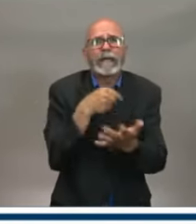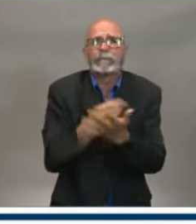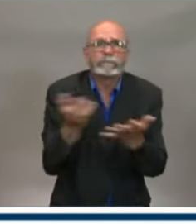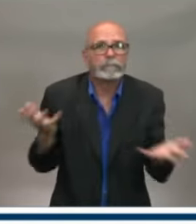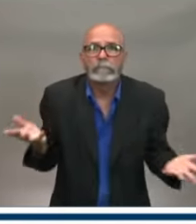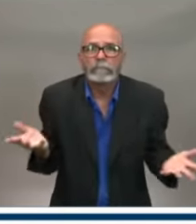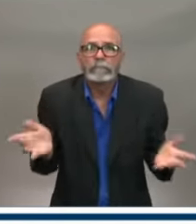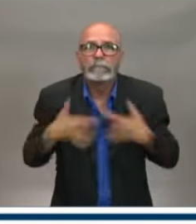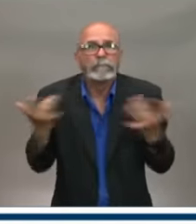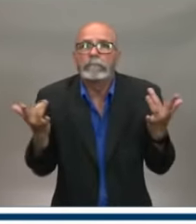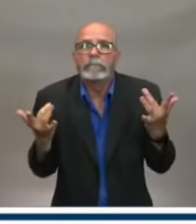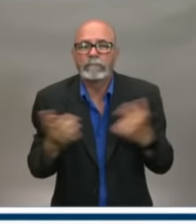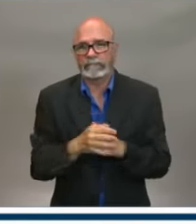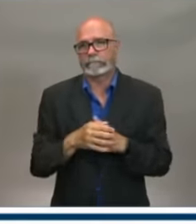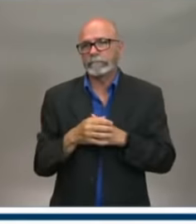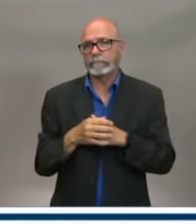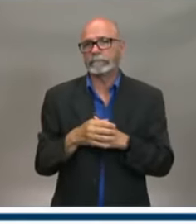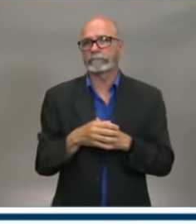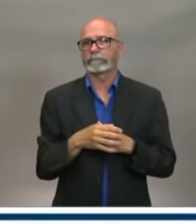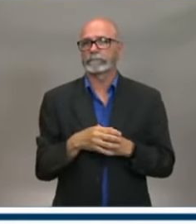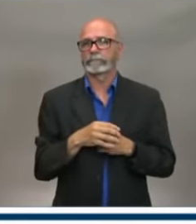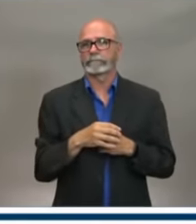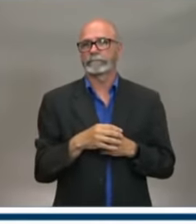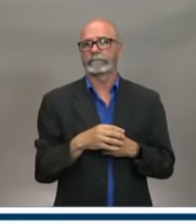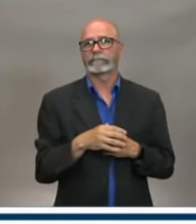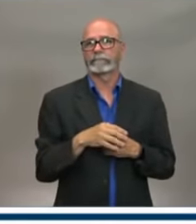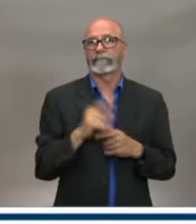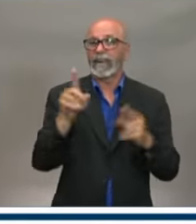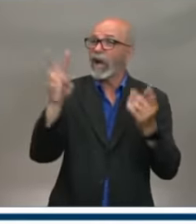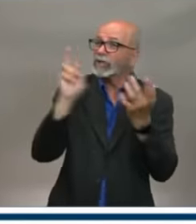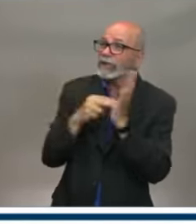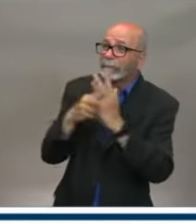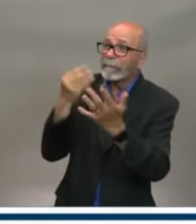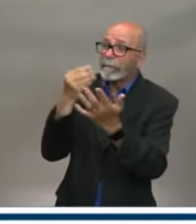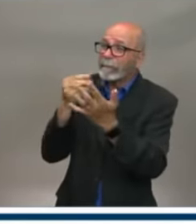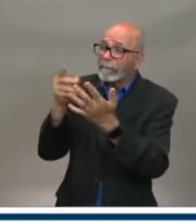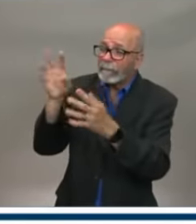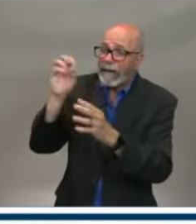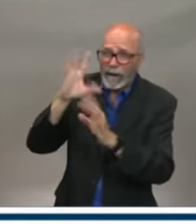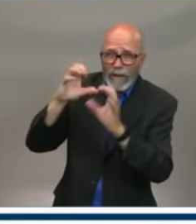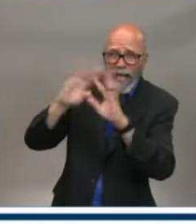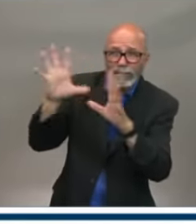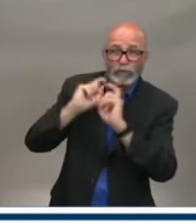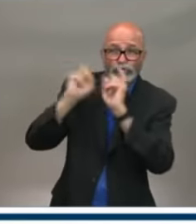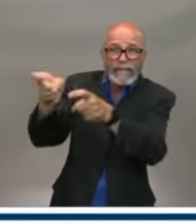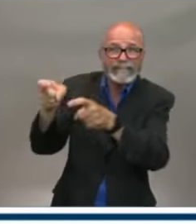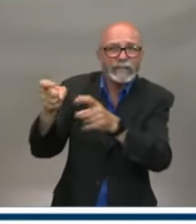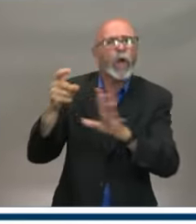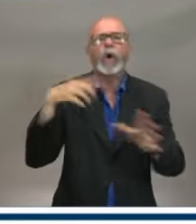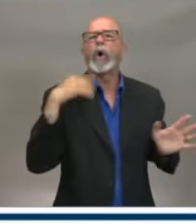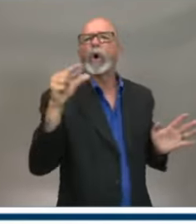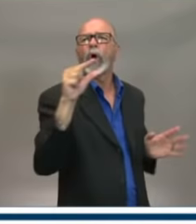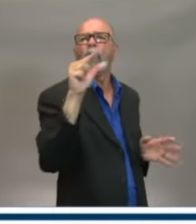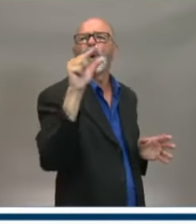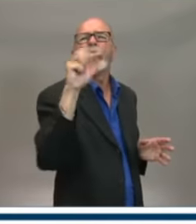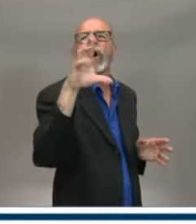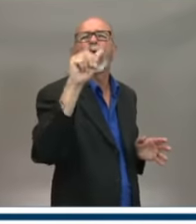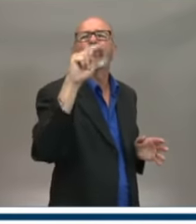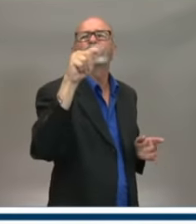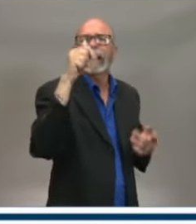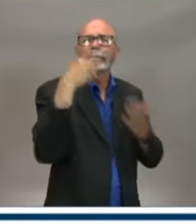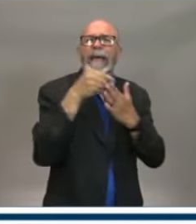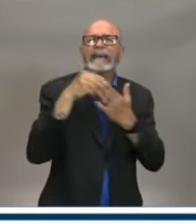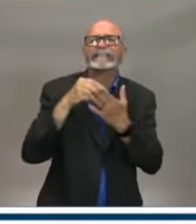So there's two. Number one, are you referring to the grant program? Yeah, one's the grant program for business. The other one's the $230 million for